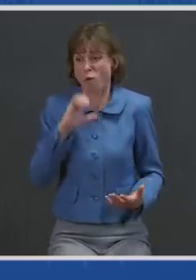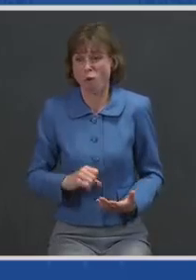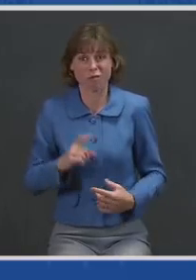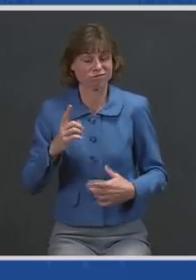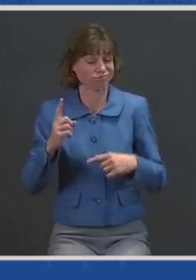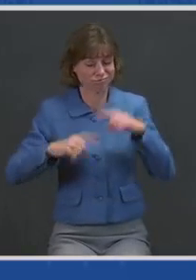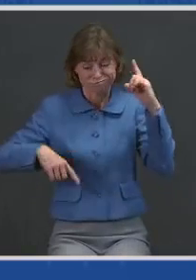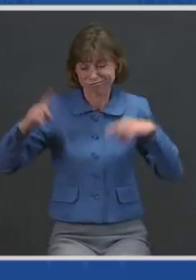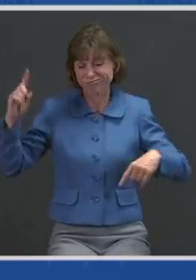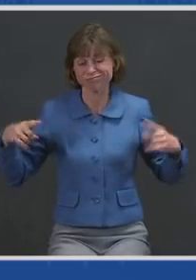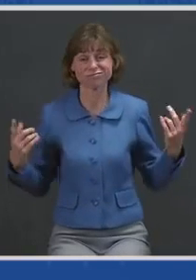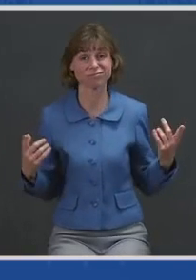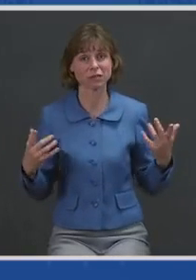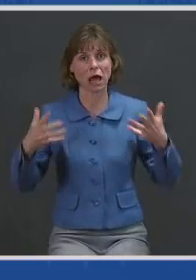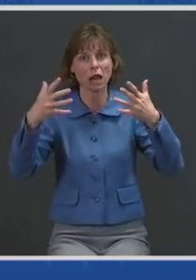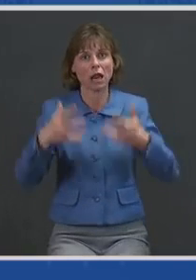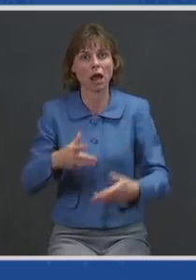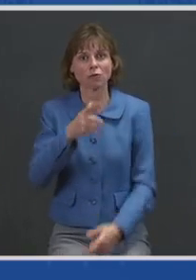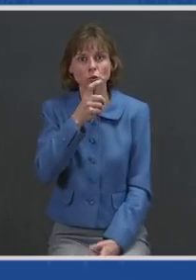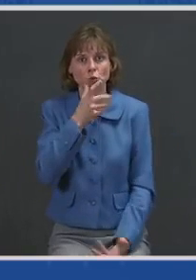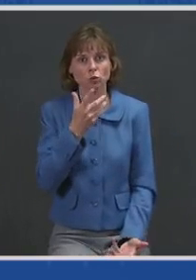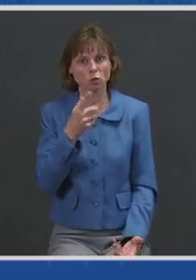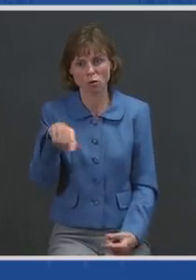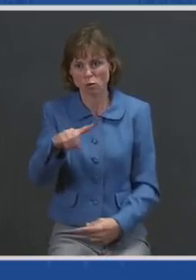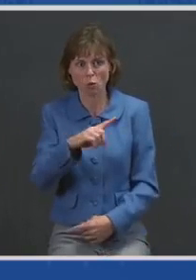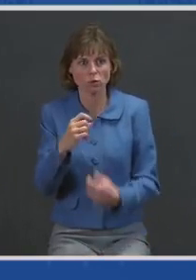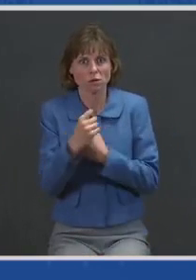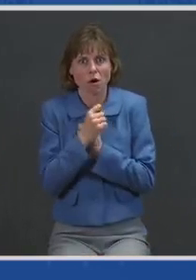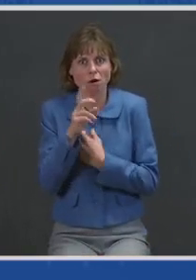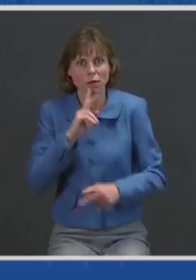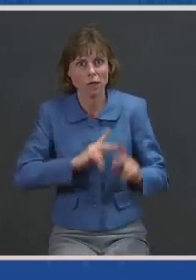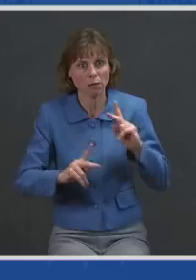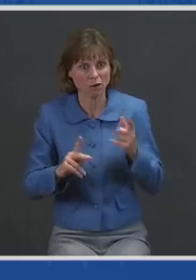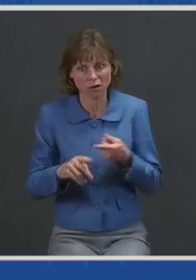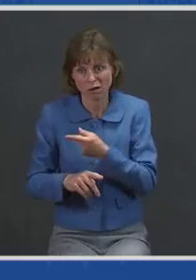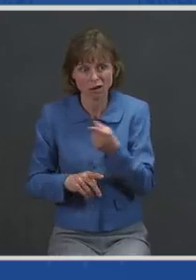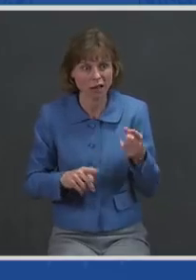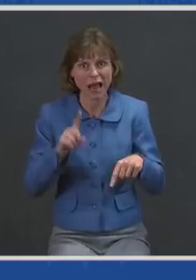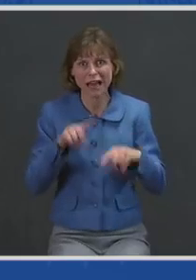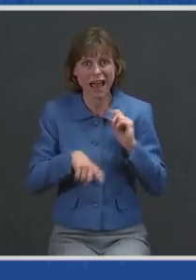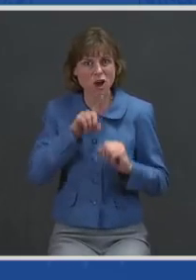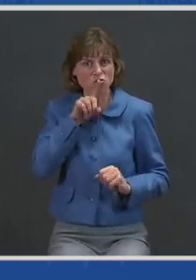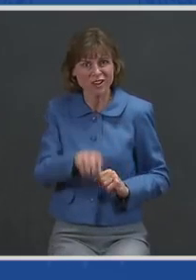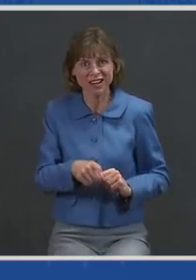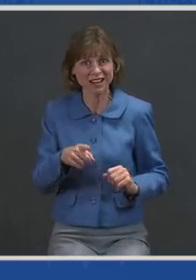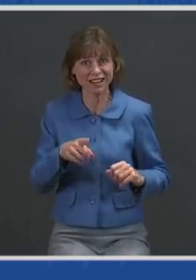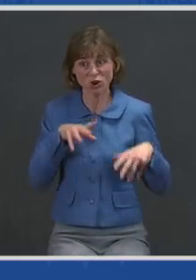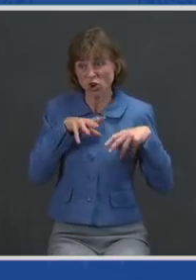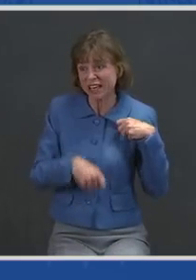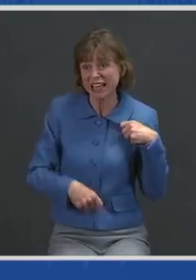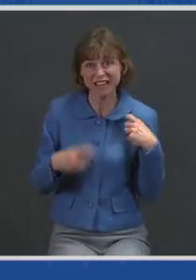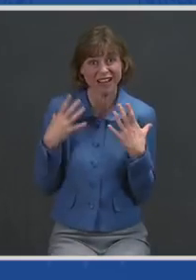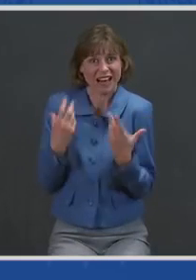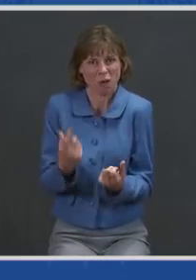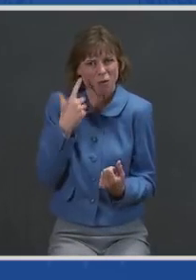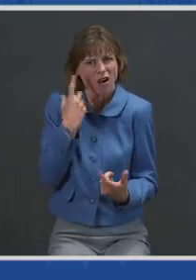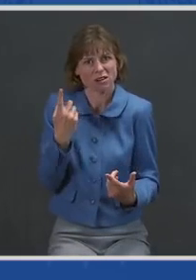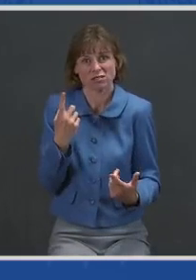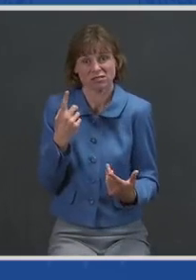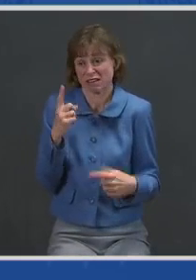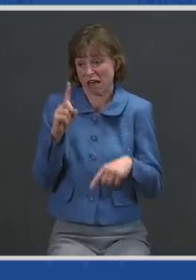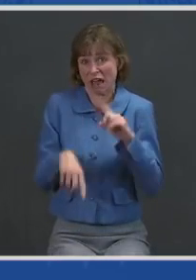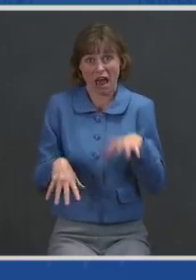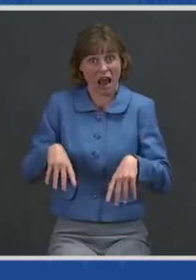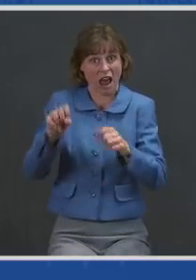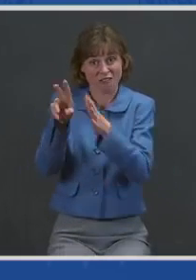They leave behind loved ones unable to truly grieve or to heal, even to have a funeral. But I'm also